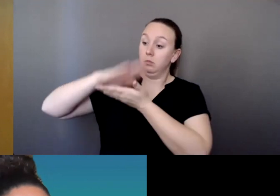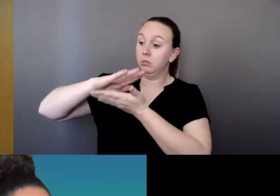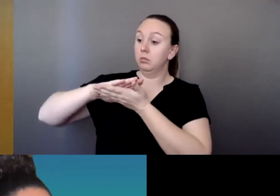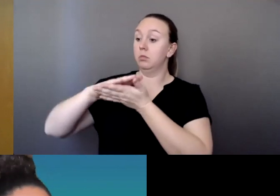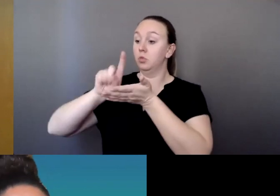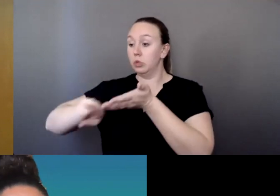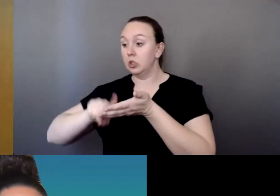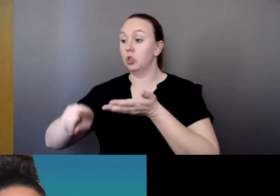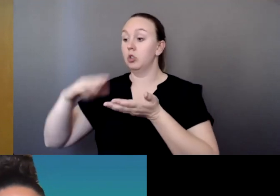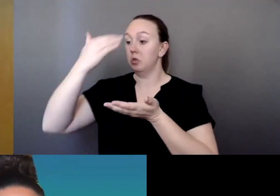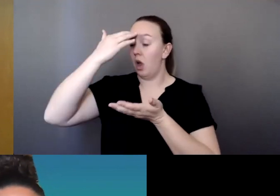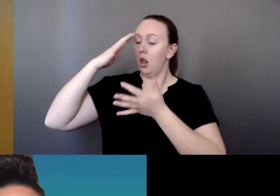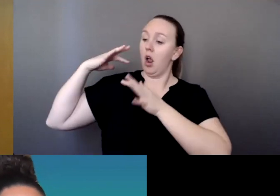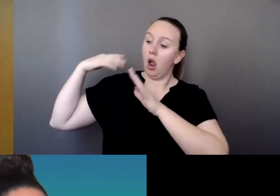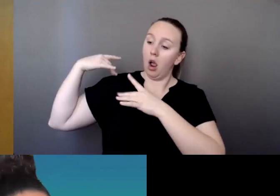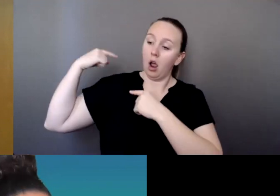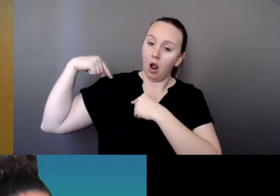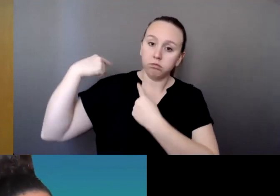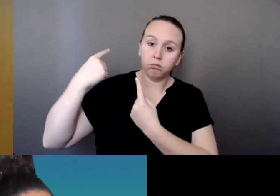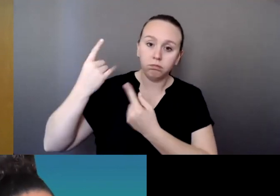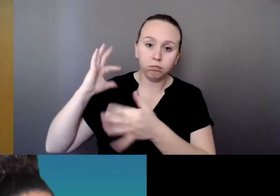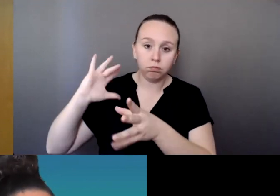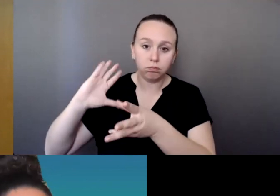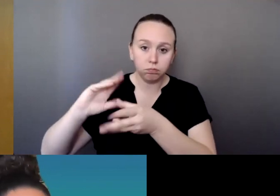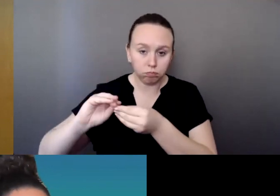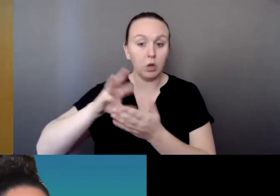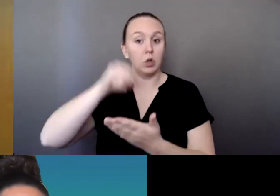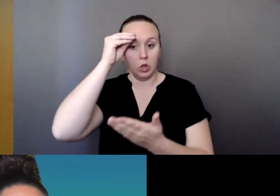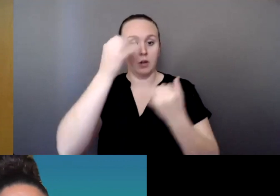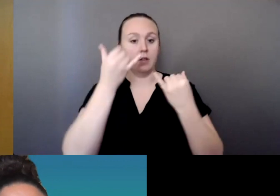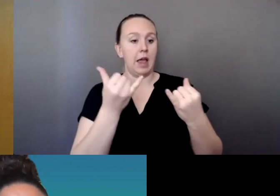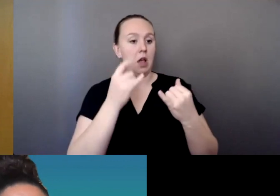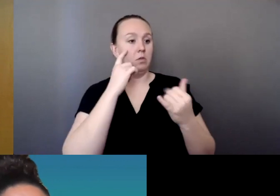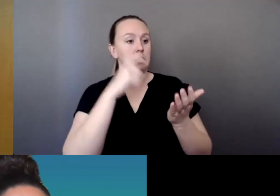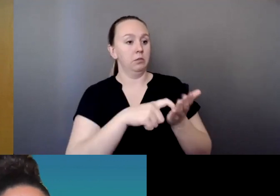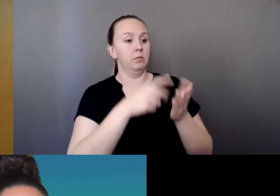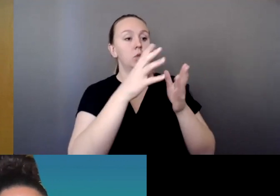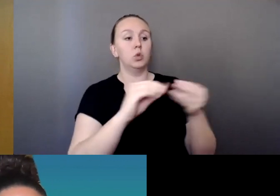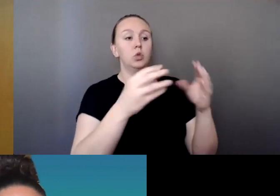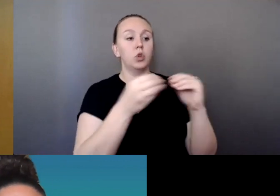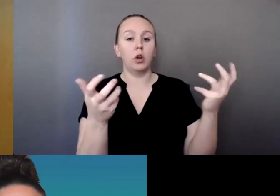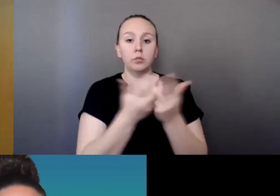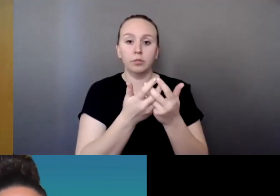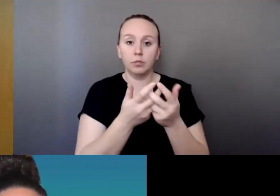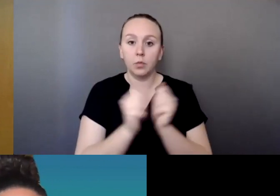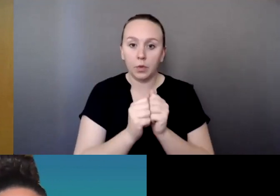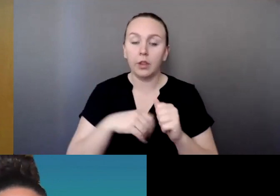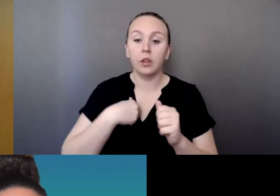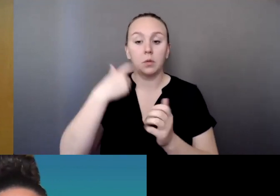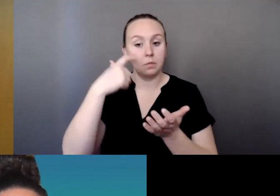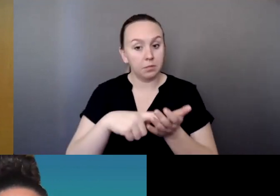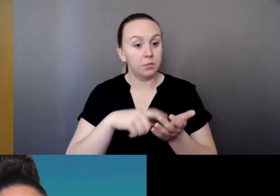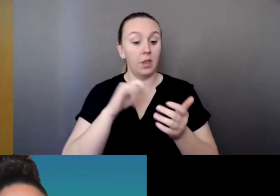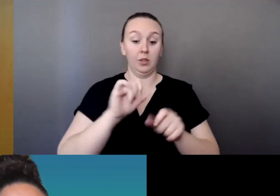learned over the course of this month. And really, it should be acknowledged that none of this work is possible without survivor and survivor